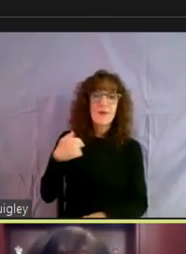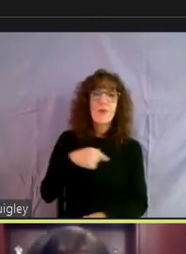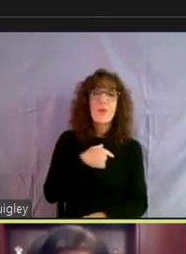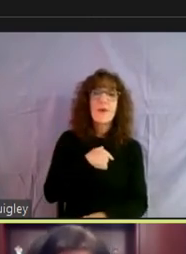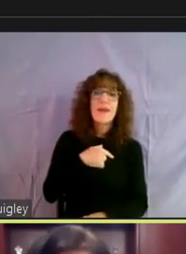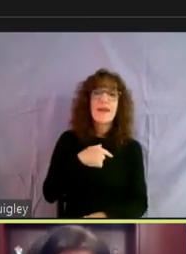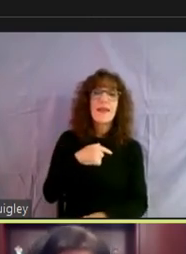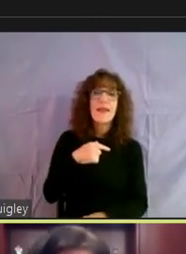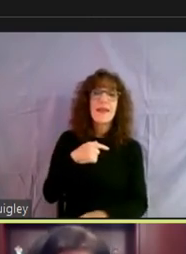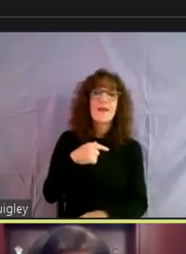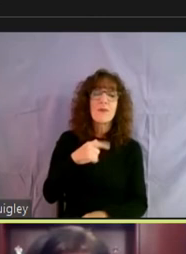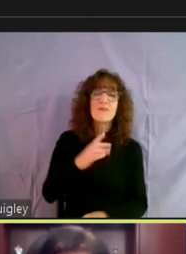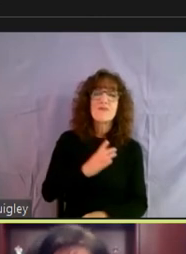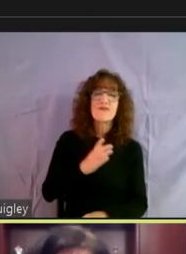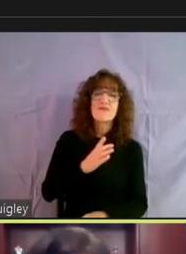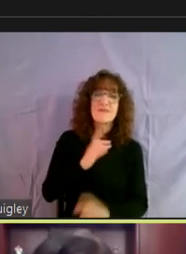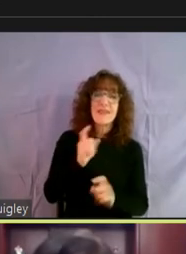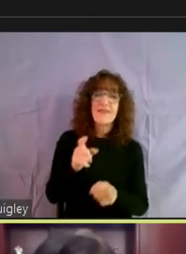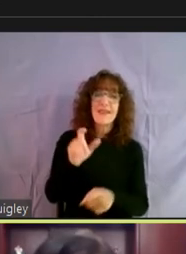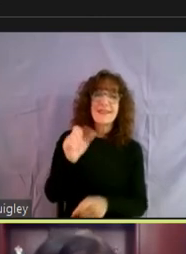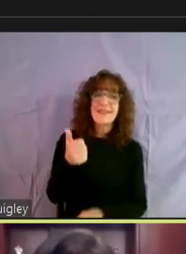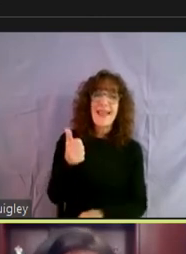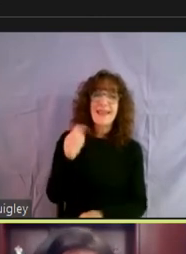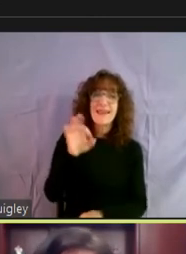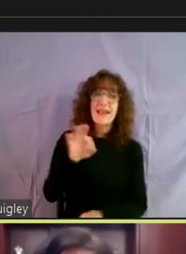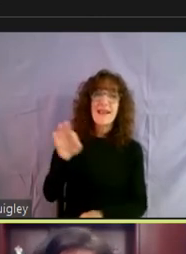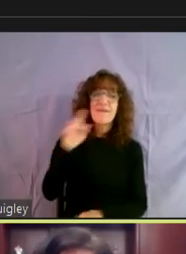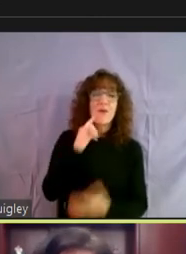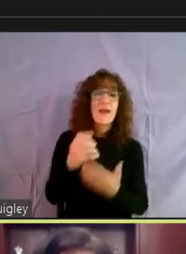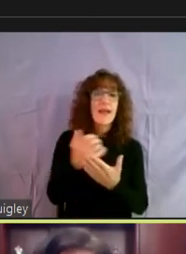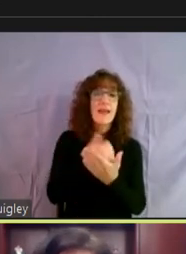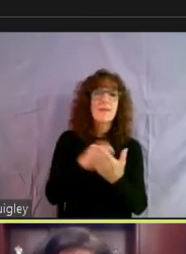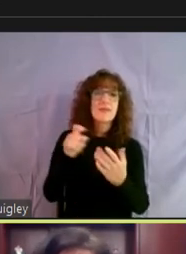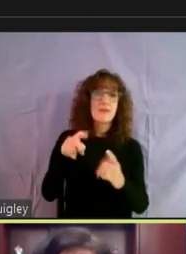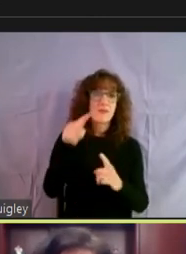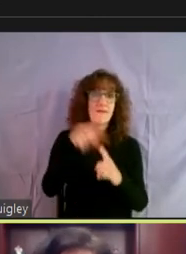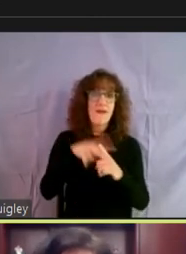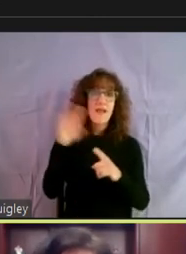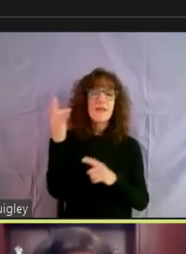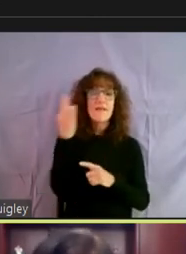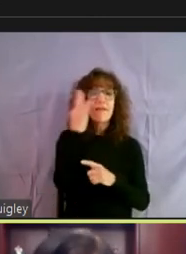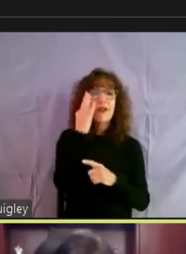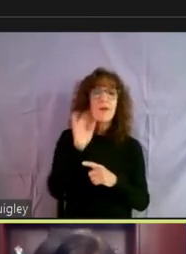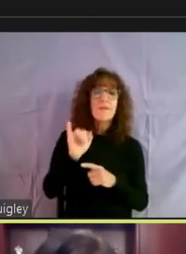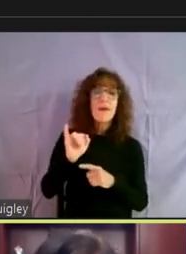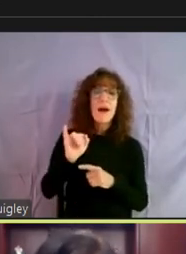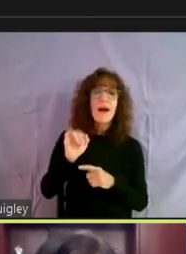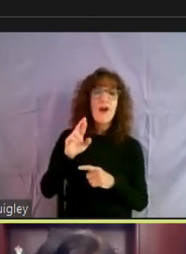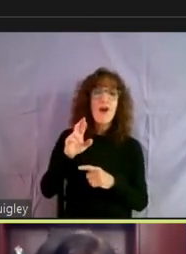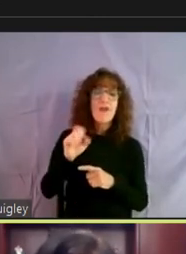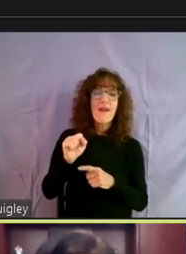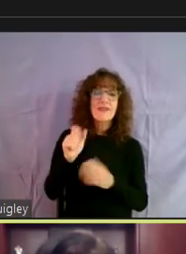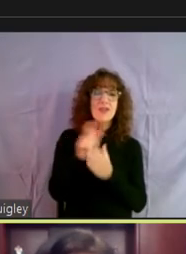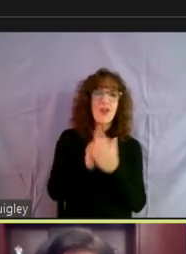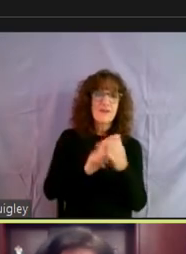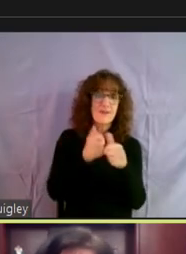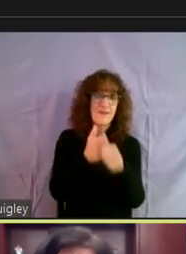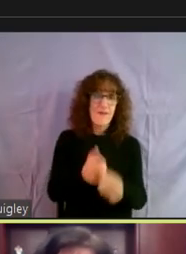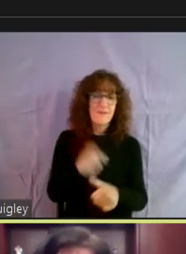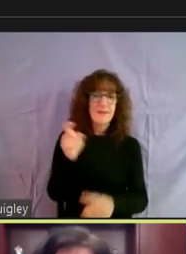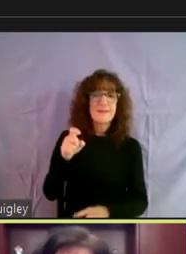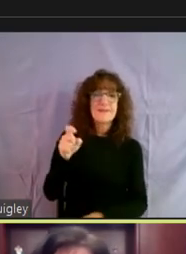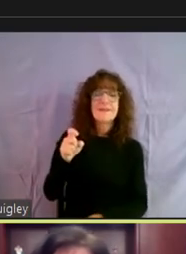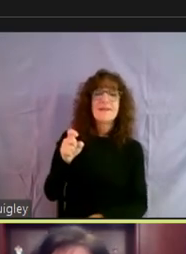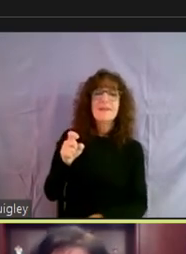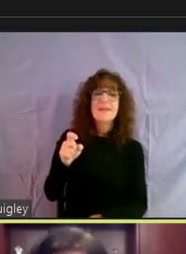issuing 1099s. Um, it is income. So we do have to follow the, the federal IRS laws. So, um, if